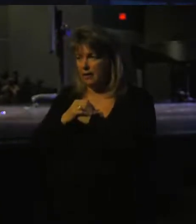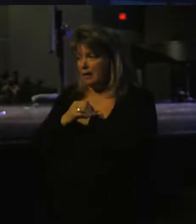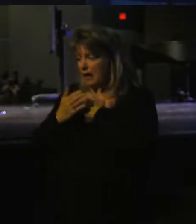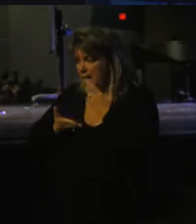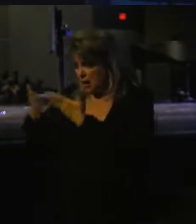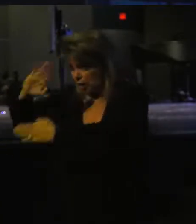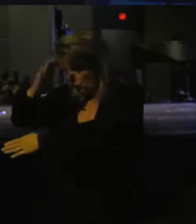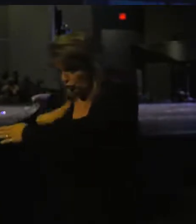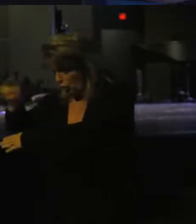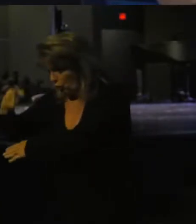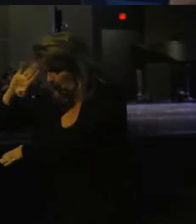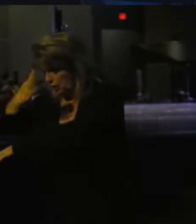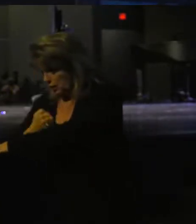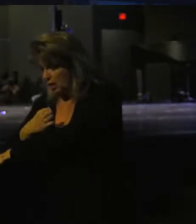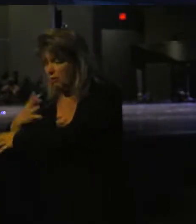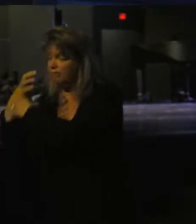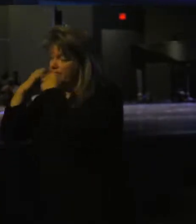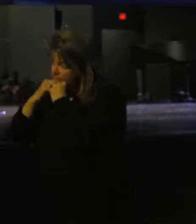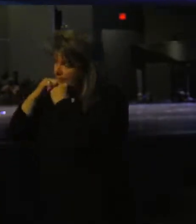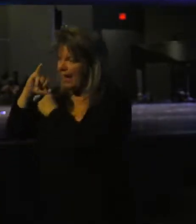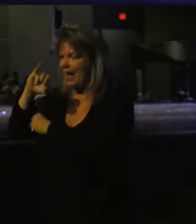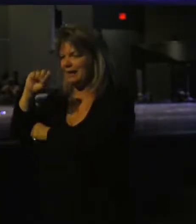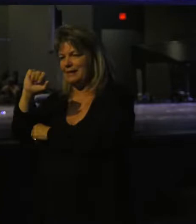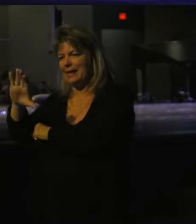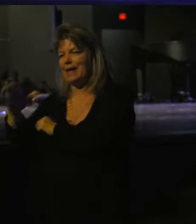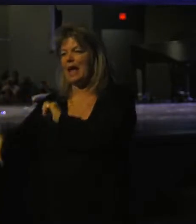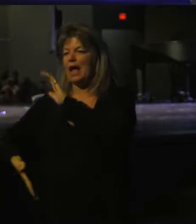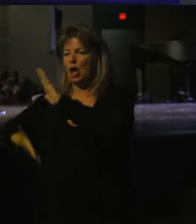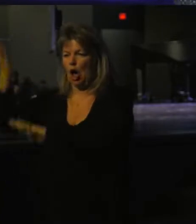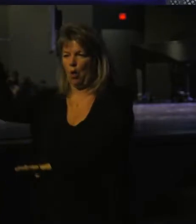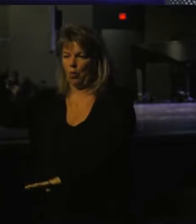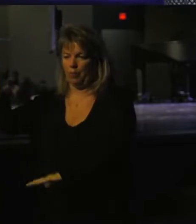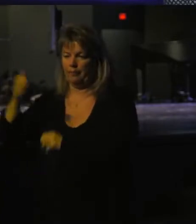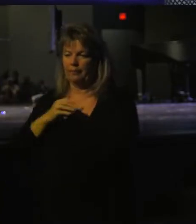son, your only son whom you love, Isaac, and go.